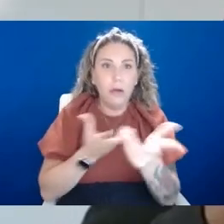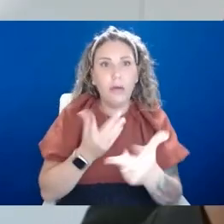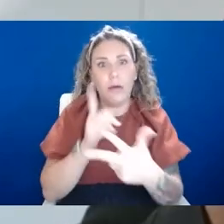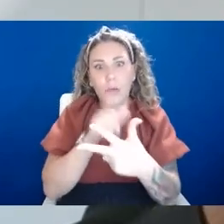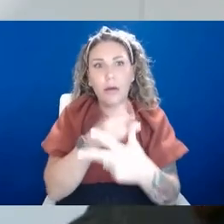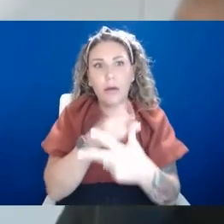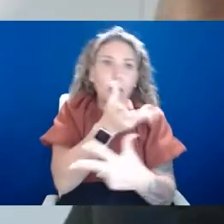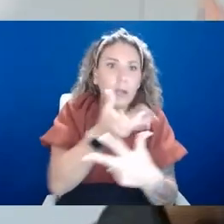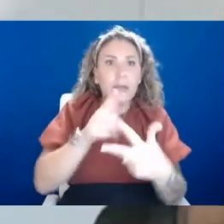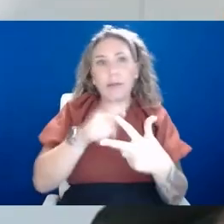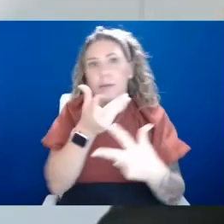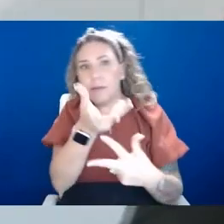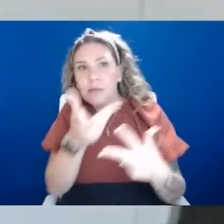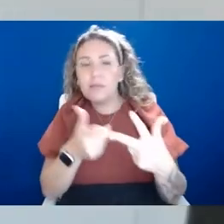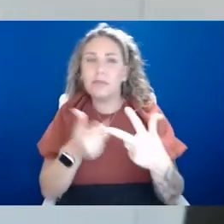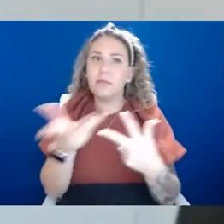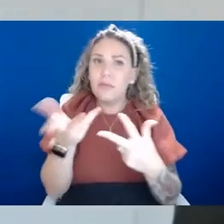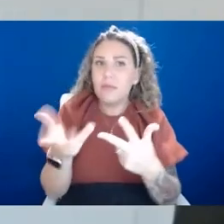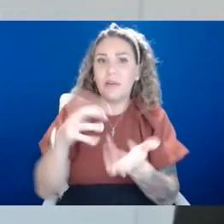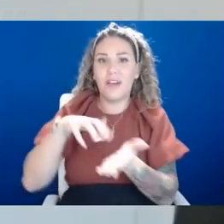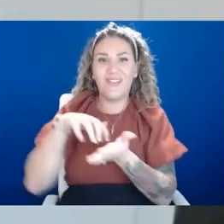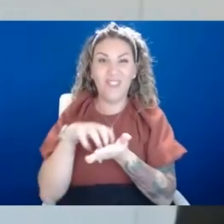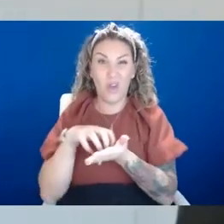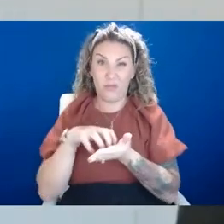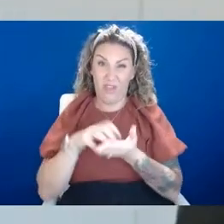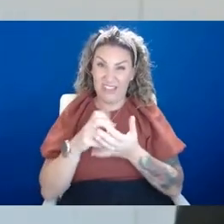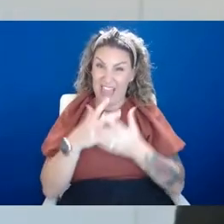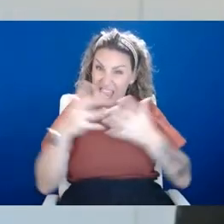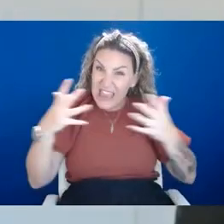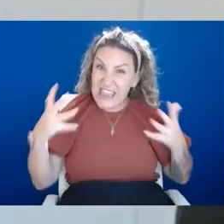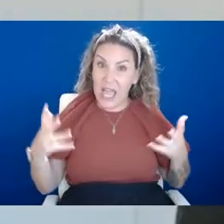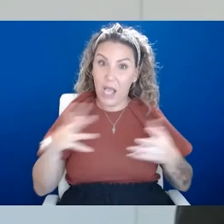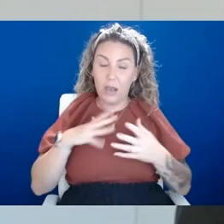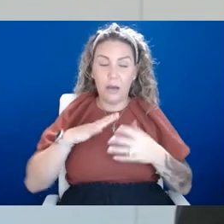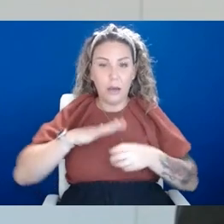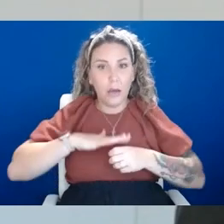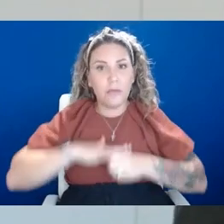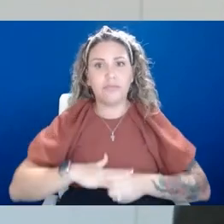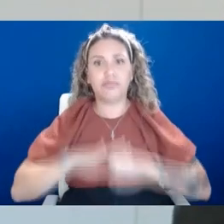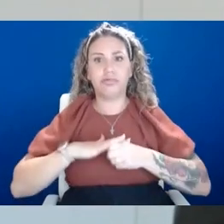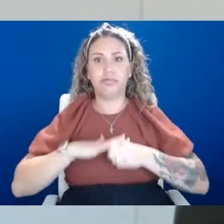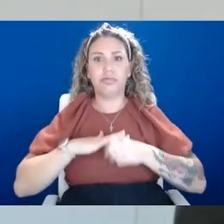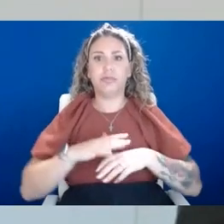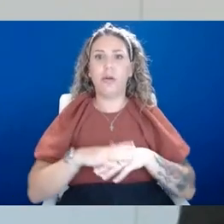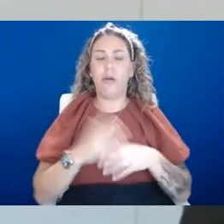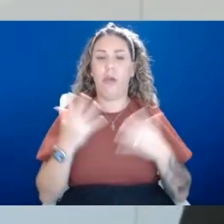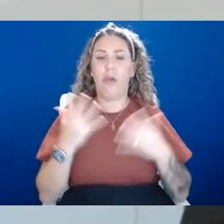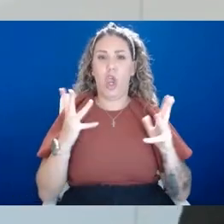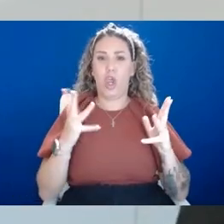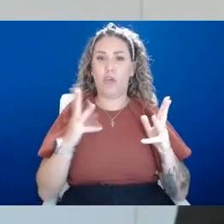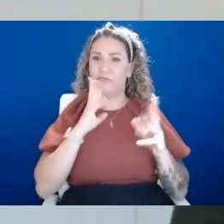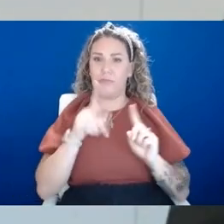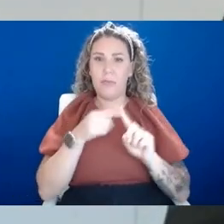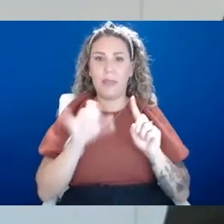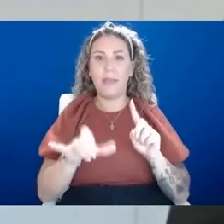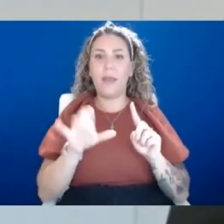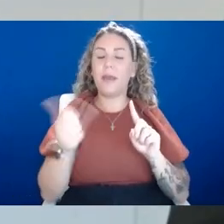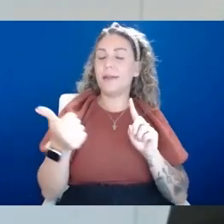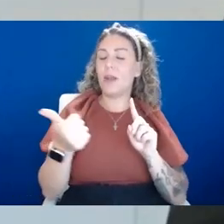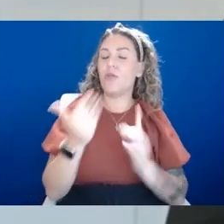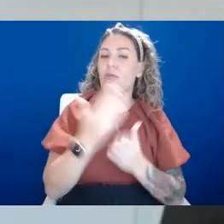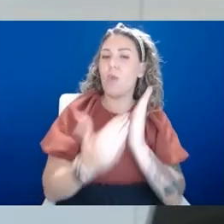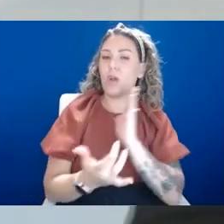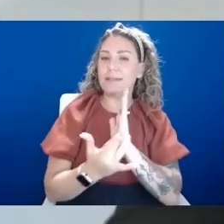vulnerable. Sometimes it can be very heavy for someone who already has the stigma to even talk about it. then also another part where I'm using technology